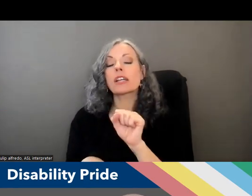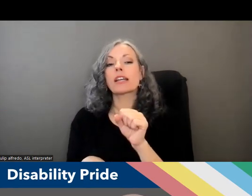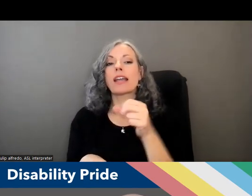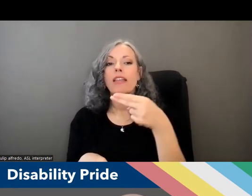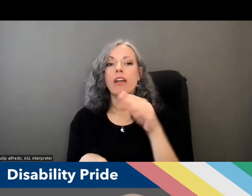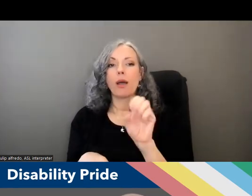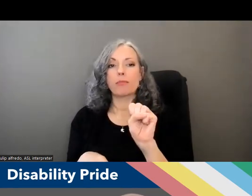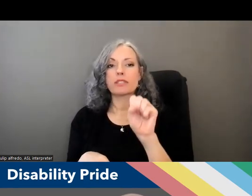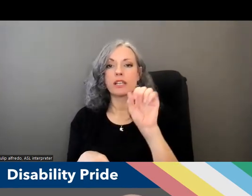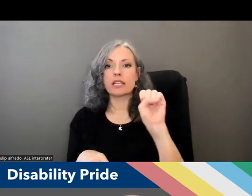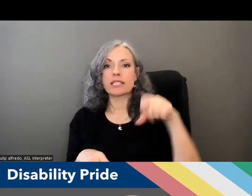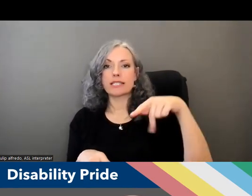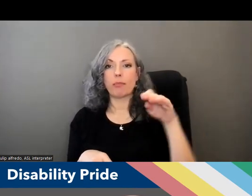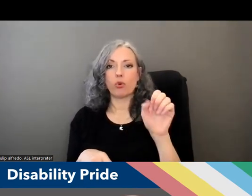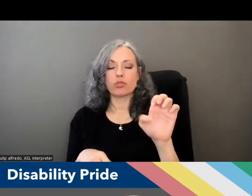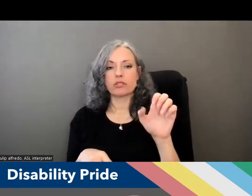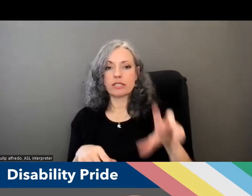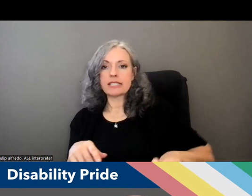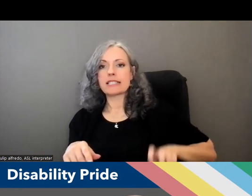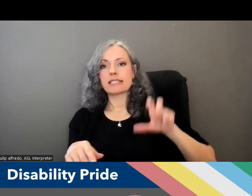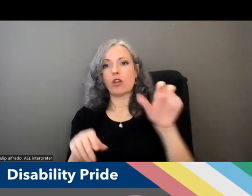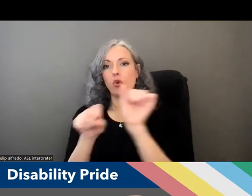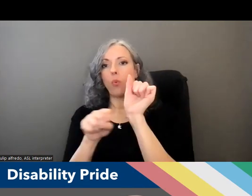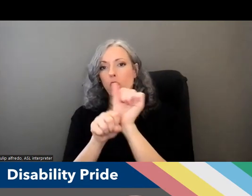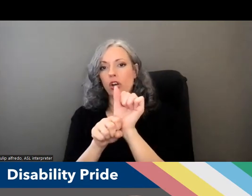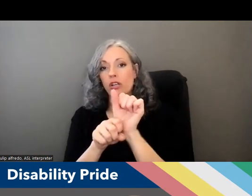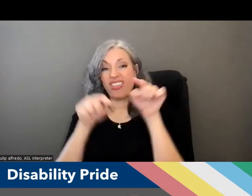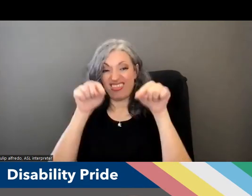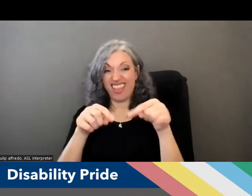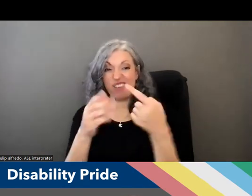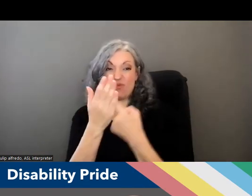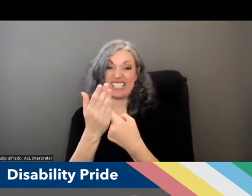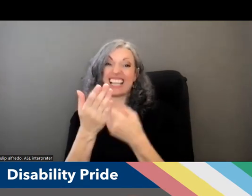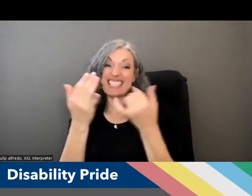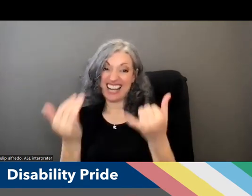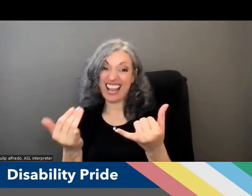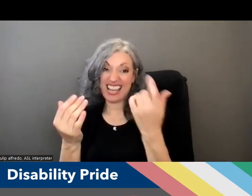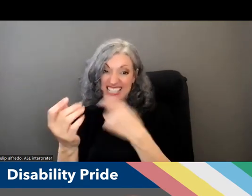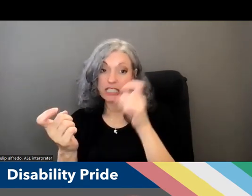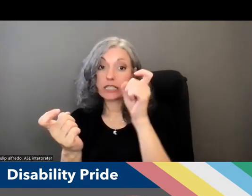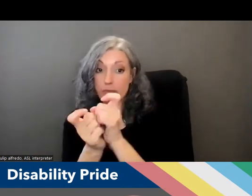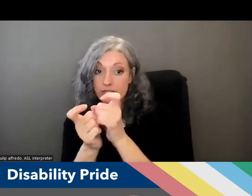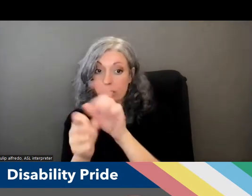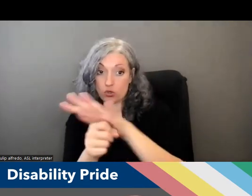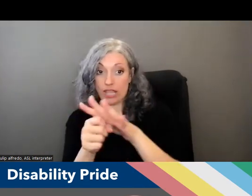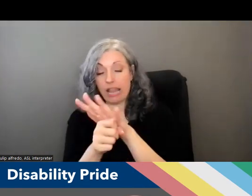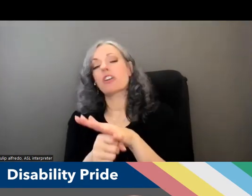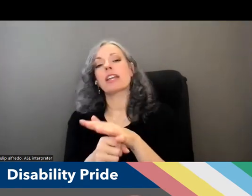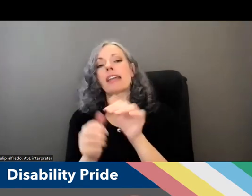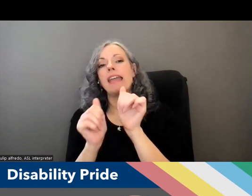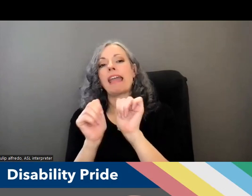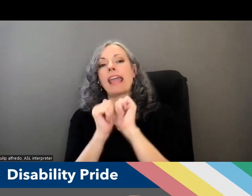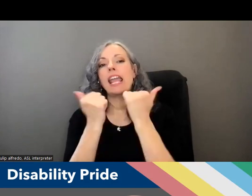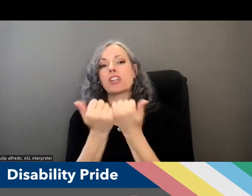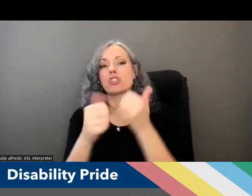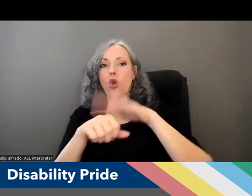spokes stakeholder work and that's what we're talking to you about today and it's specific to the area agencies on aging